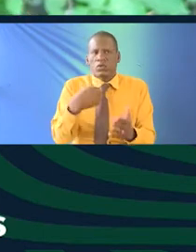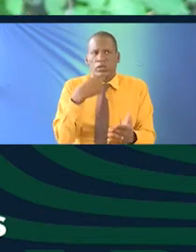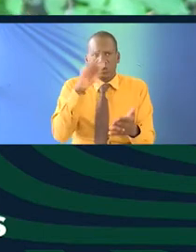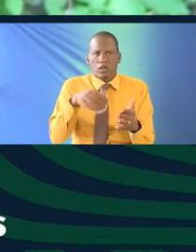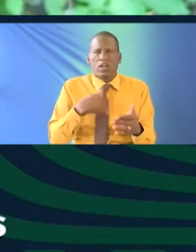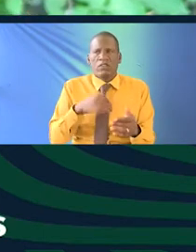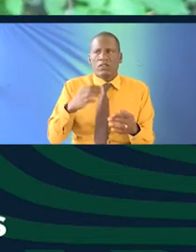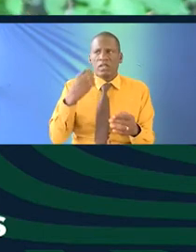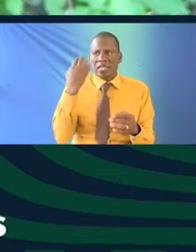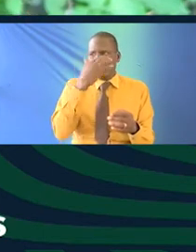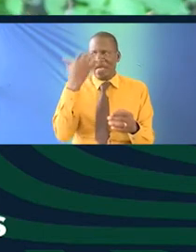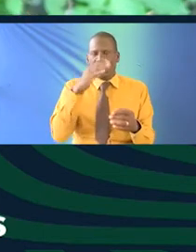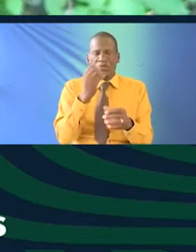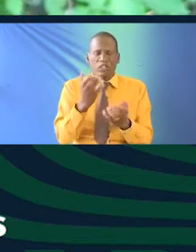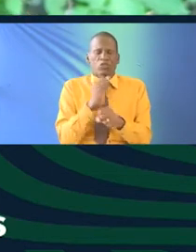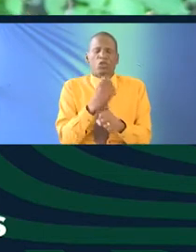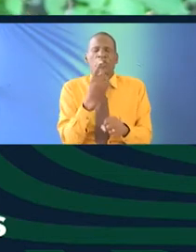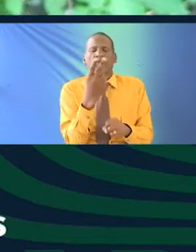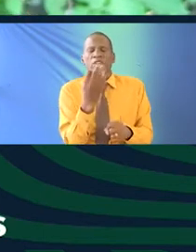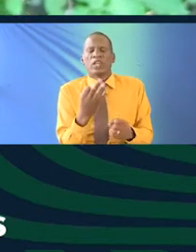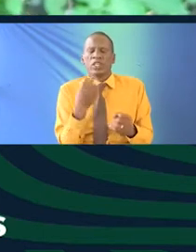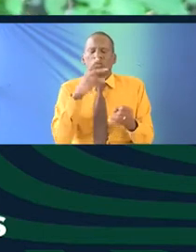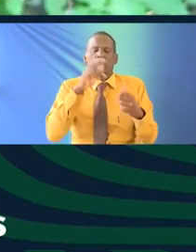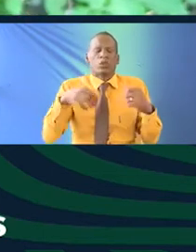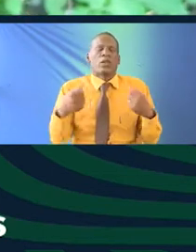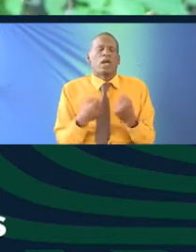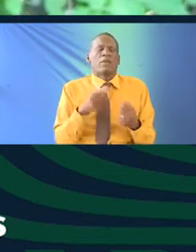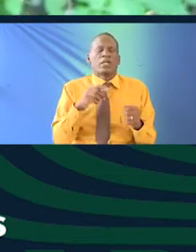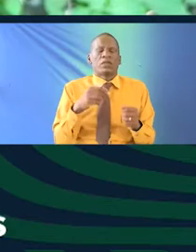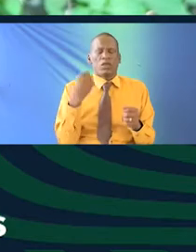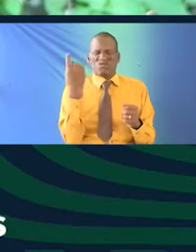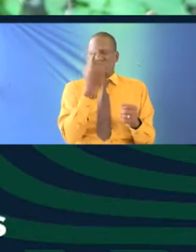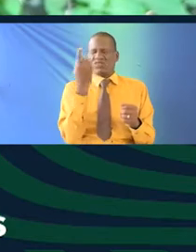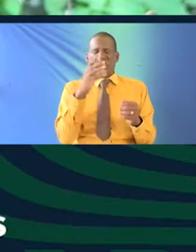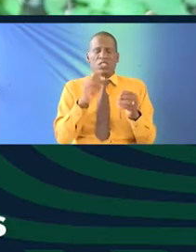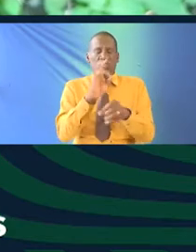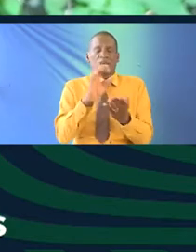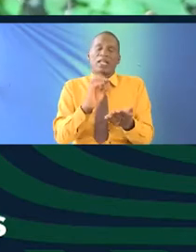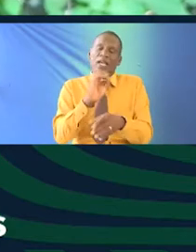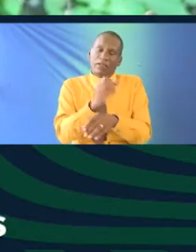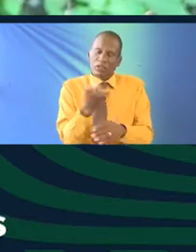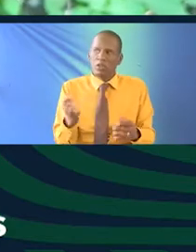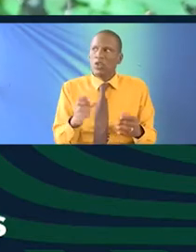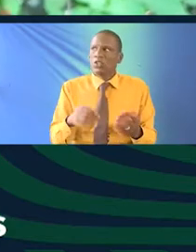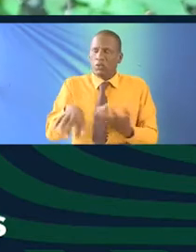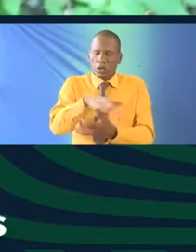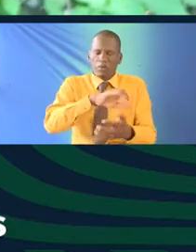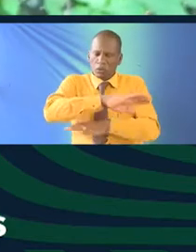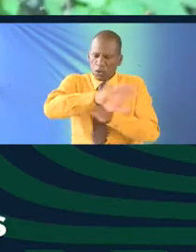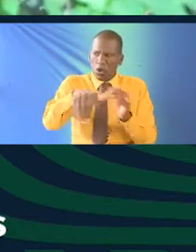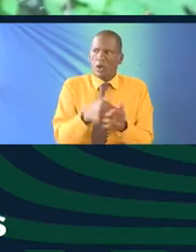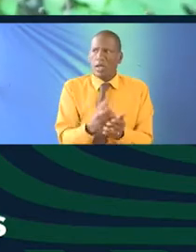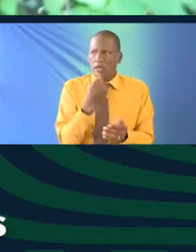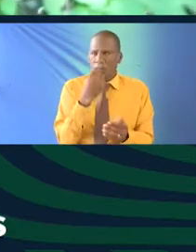say you have migraines you need to do one, two, three this is what's going on in your life so I'm of the opinion that we should mix it